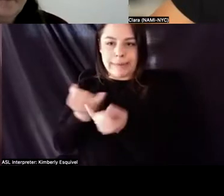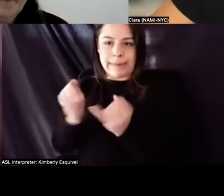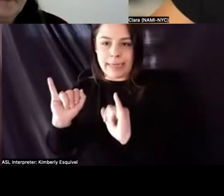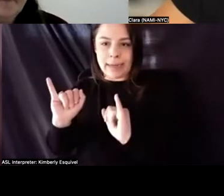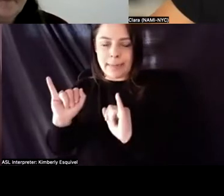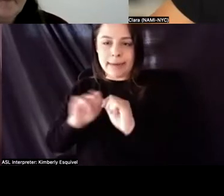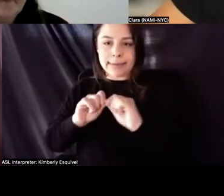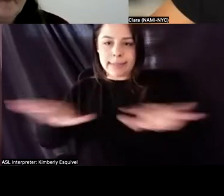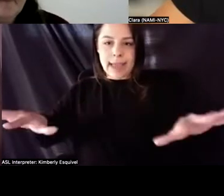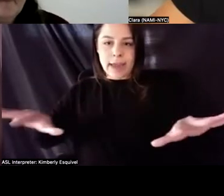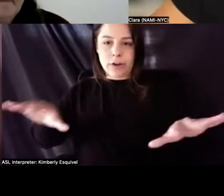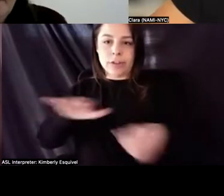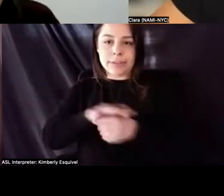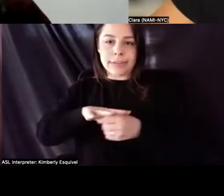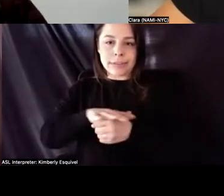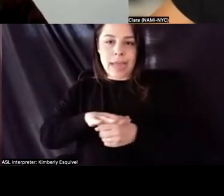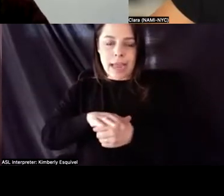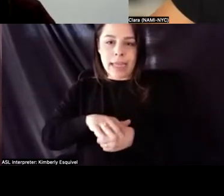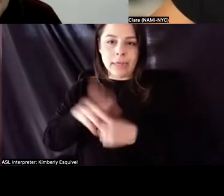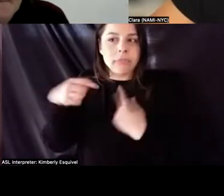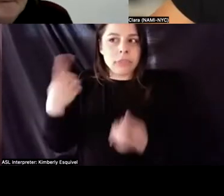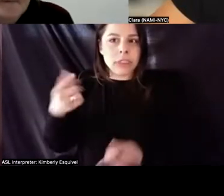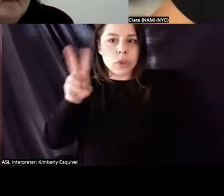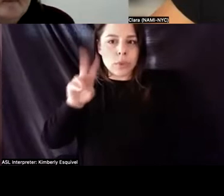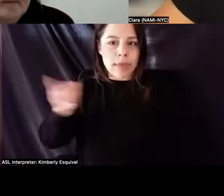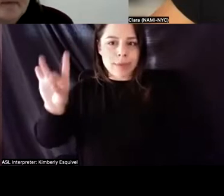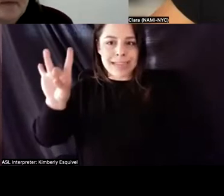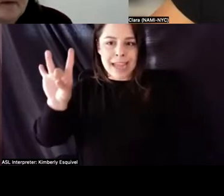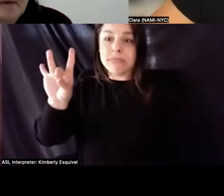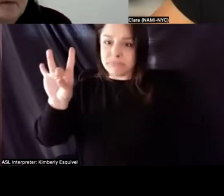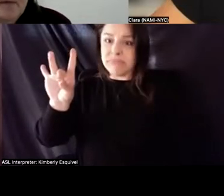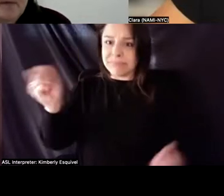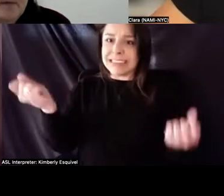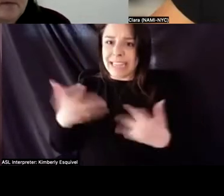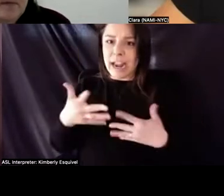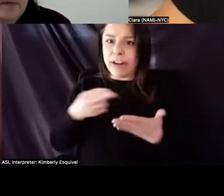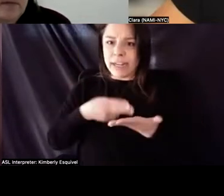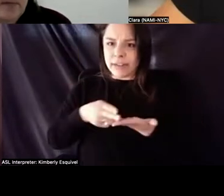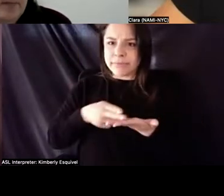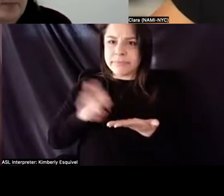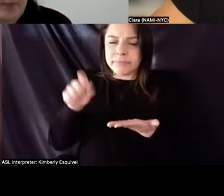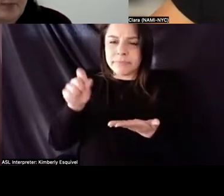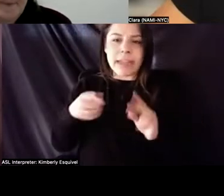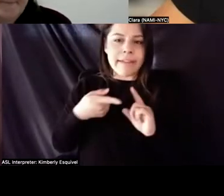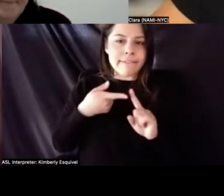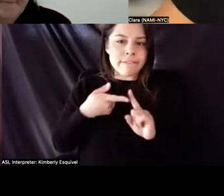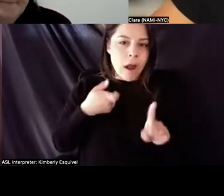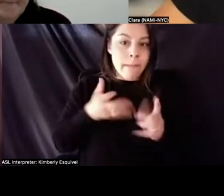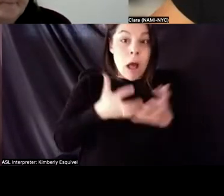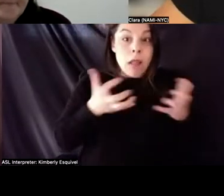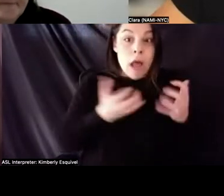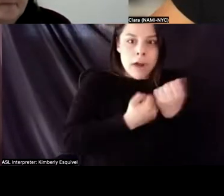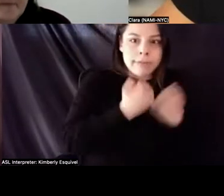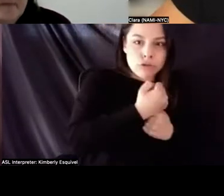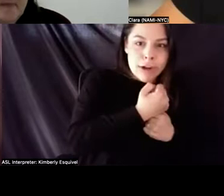in now that I've been in since about 2008, it was a little scary to be honest, to go from, uh, so much structure to cut